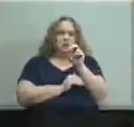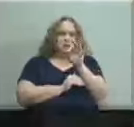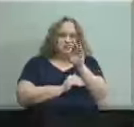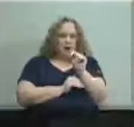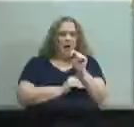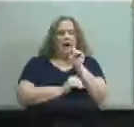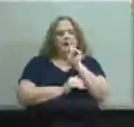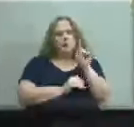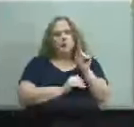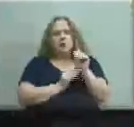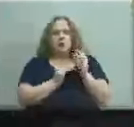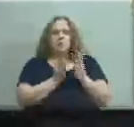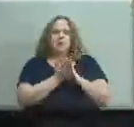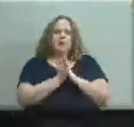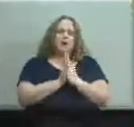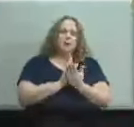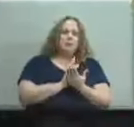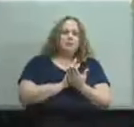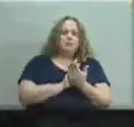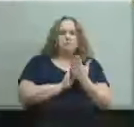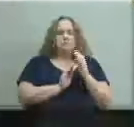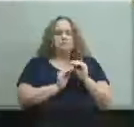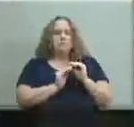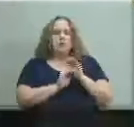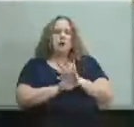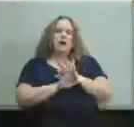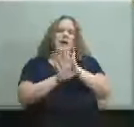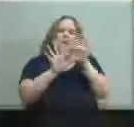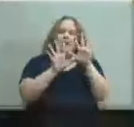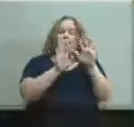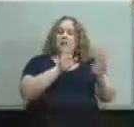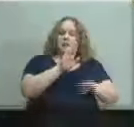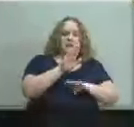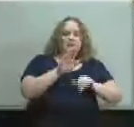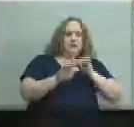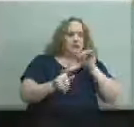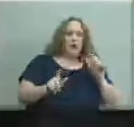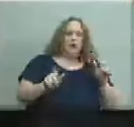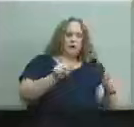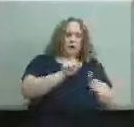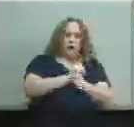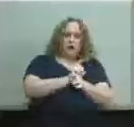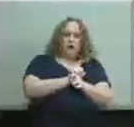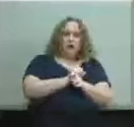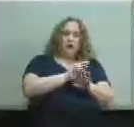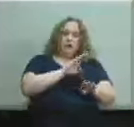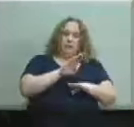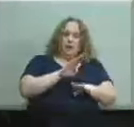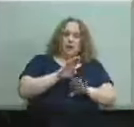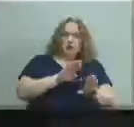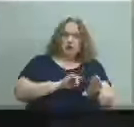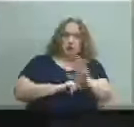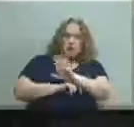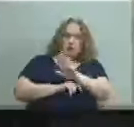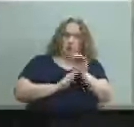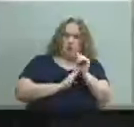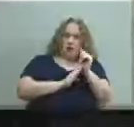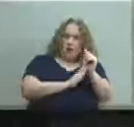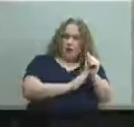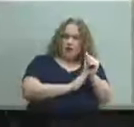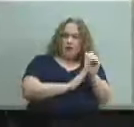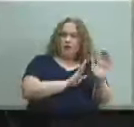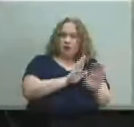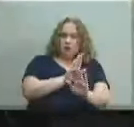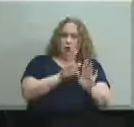basis of it you know the basis of it comes from your direction and your guidance about what you see is most important but there were um really